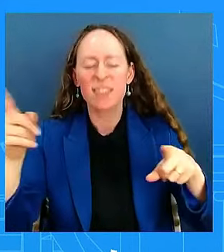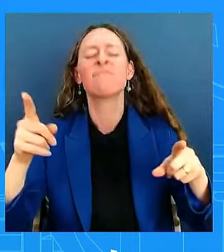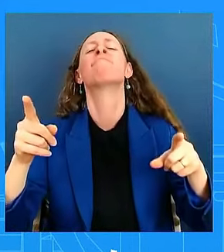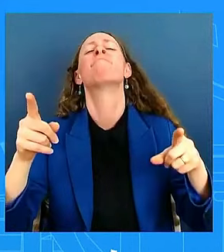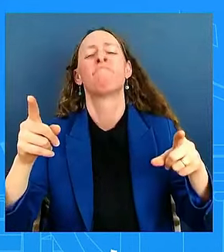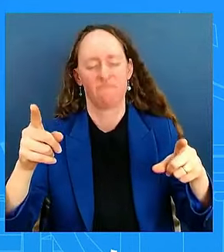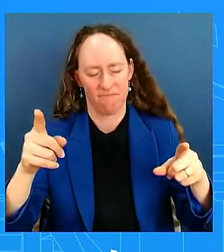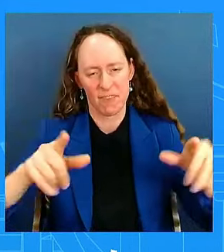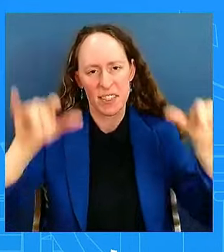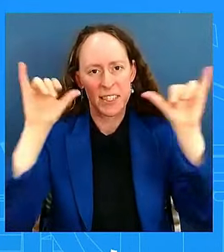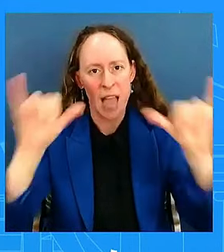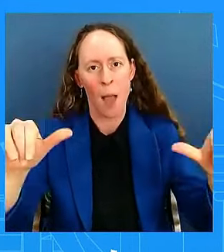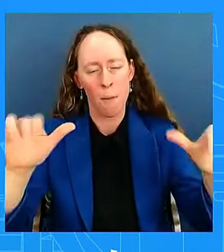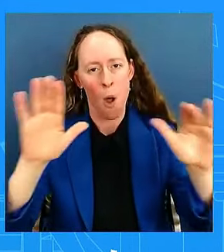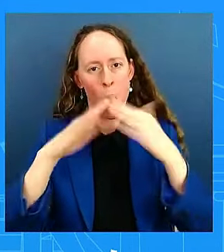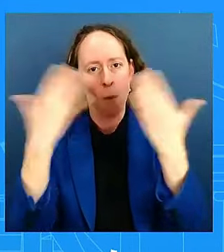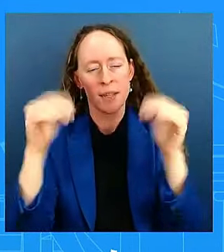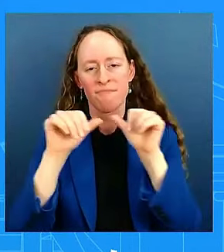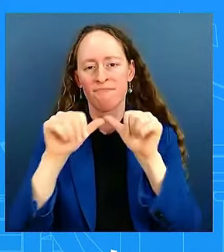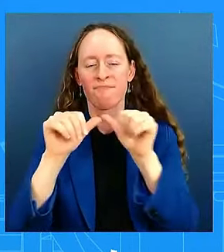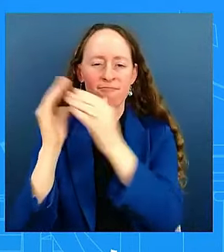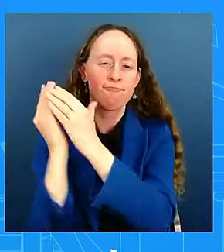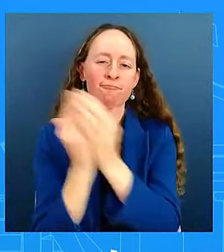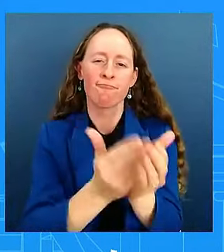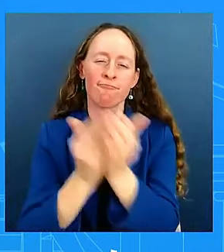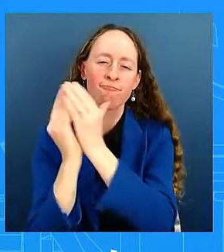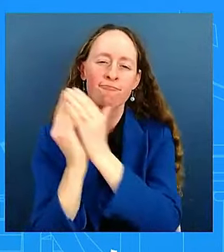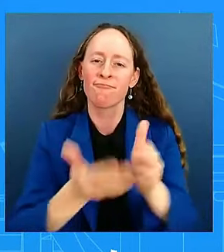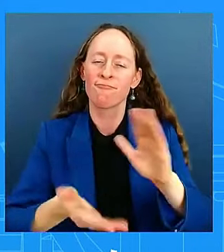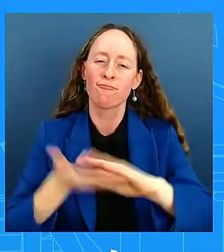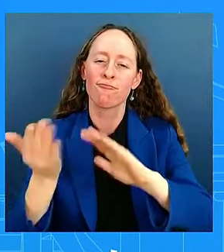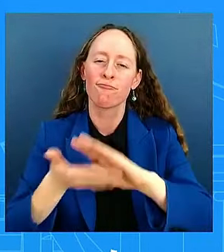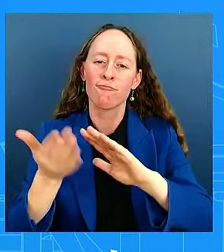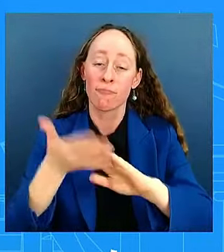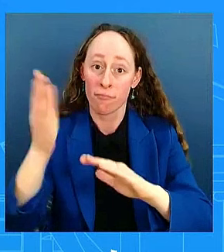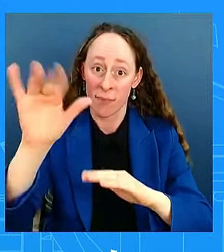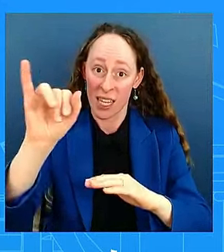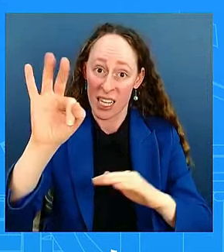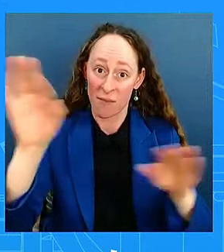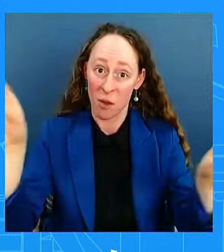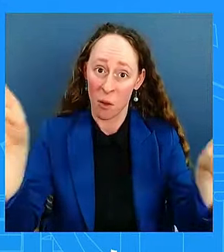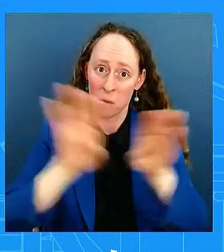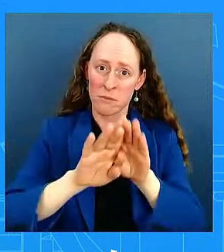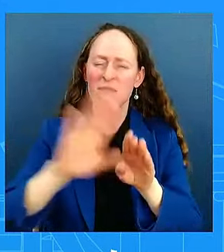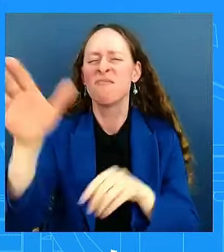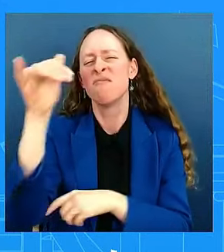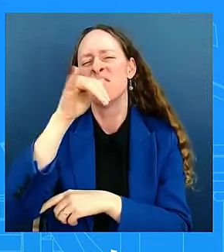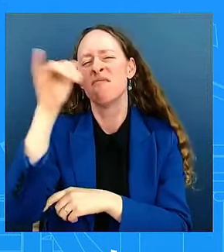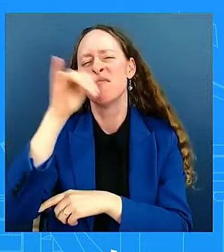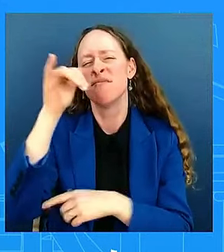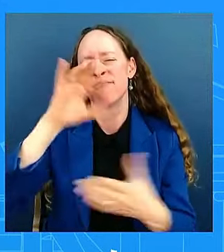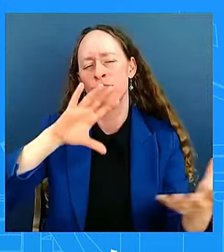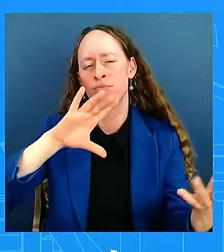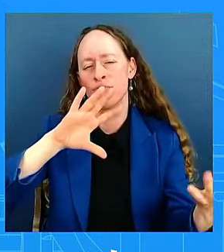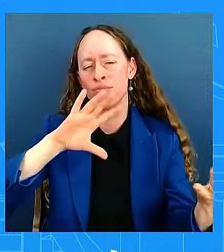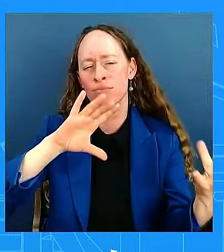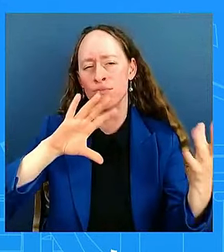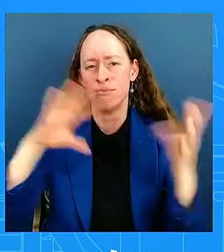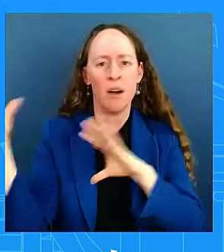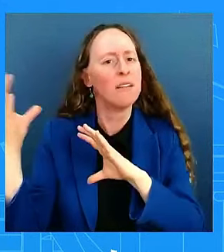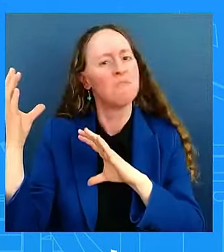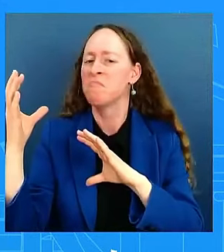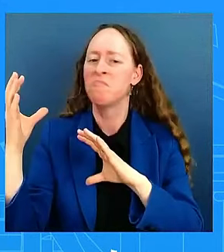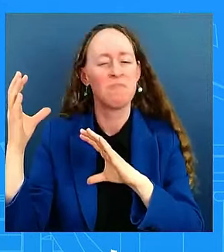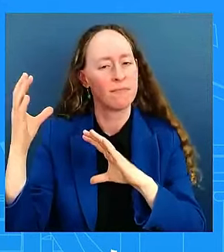We averted what could have become a major crisis for the country and a tentative agreement, which includes record wage increases for